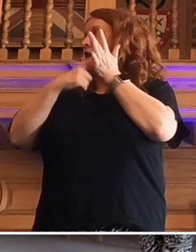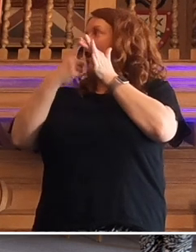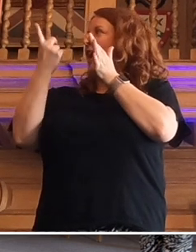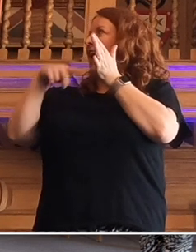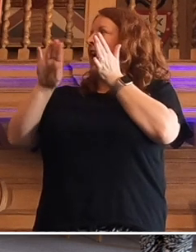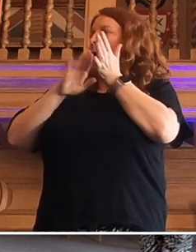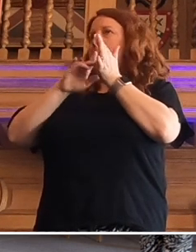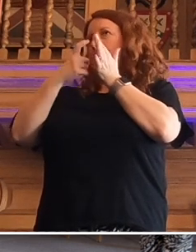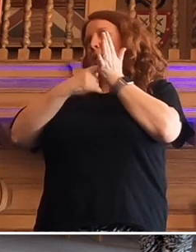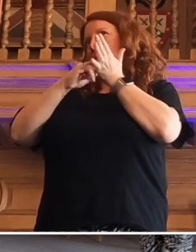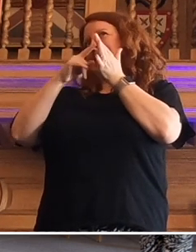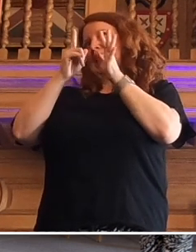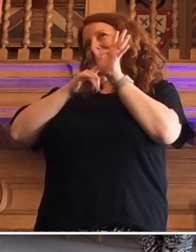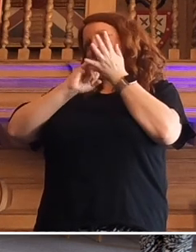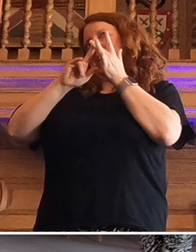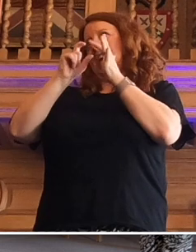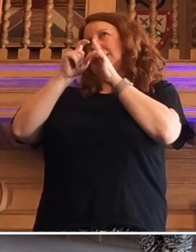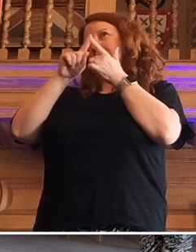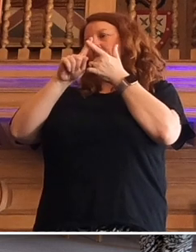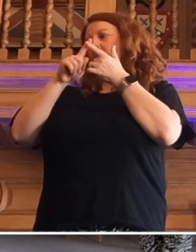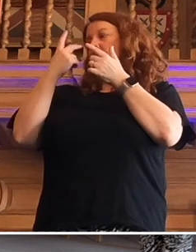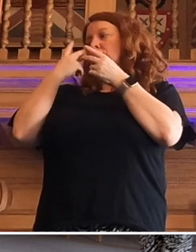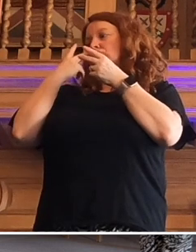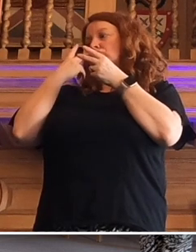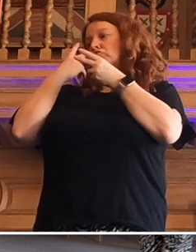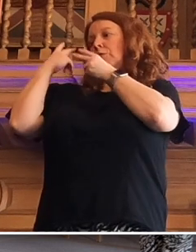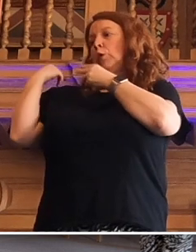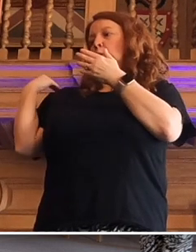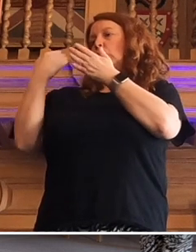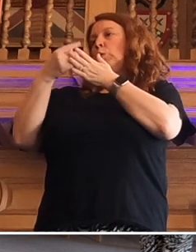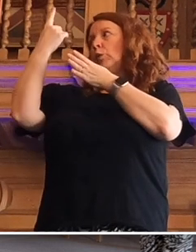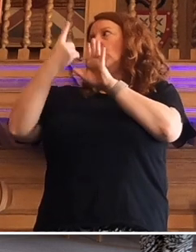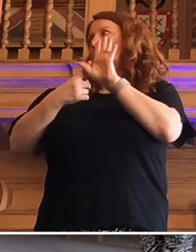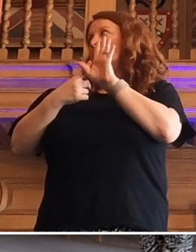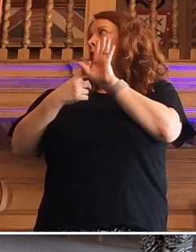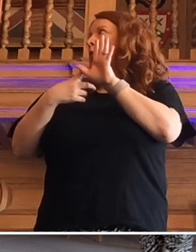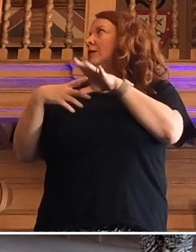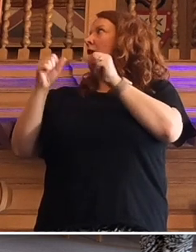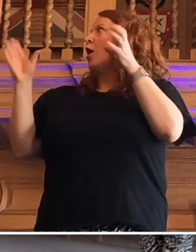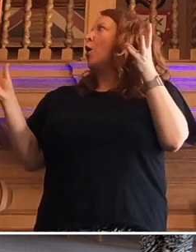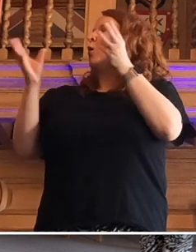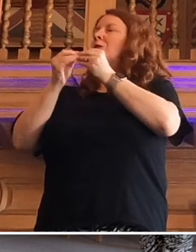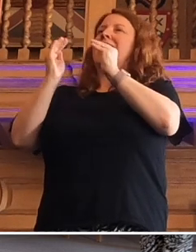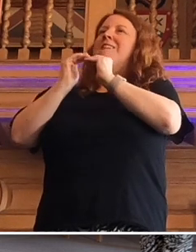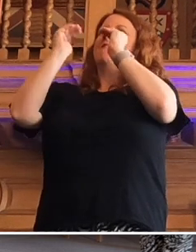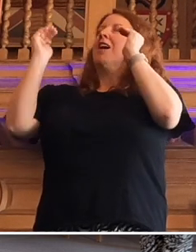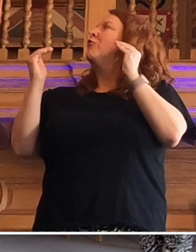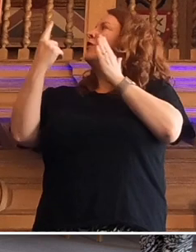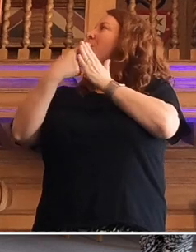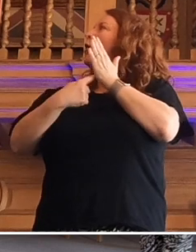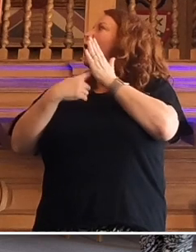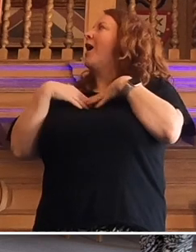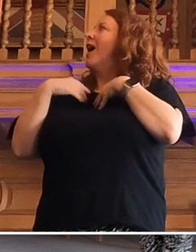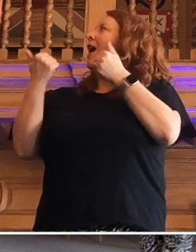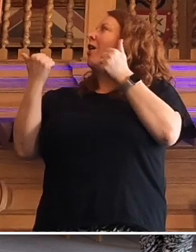Where they were reviewing what they've done in the year since we produced our altogether fairer report. Health equity